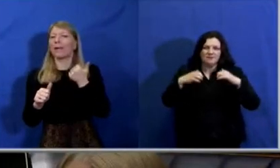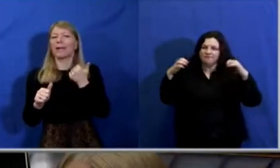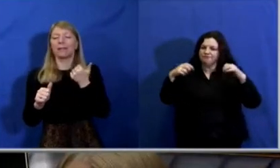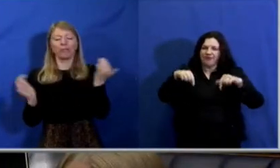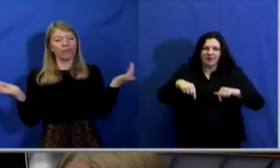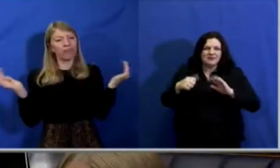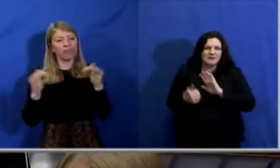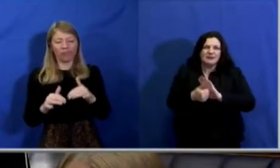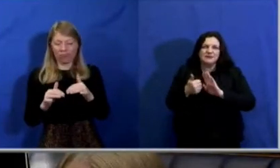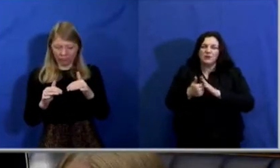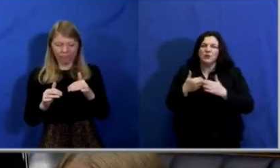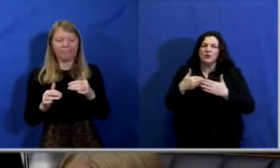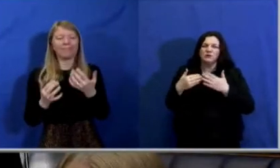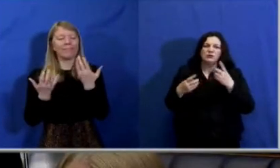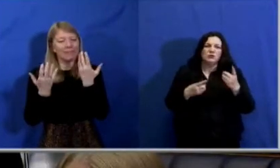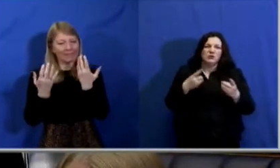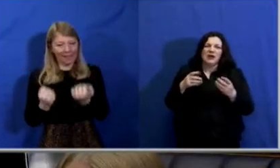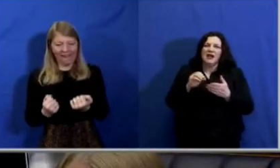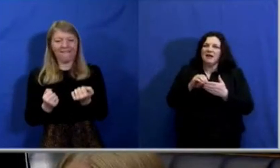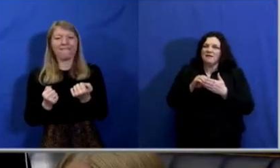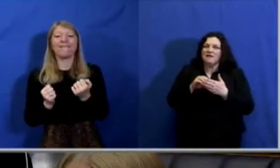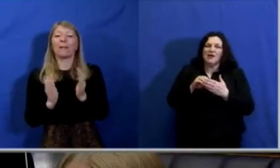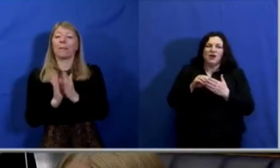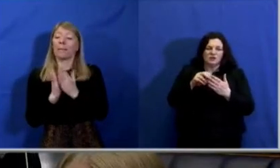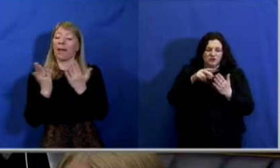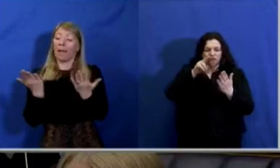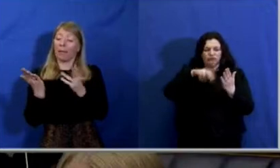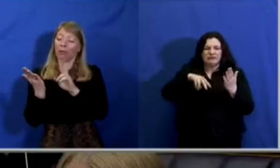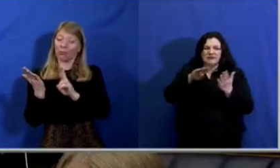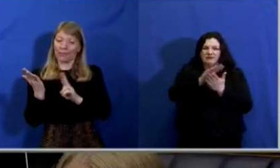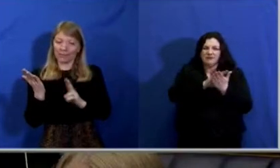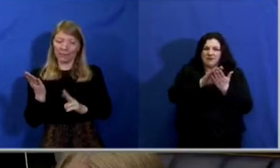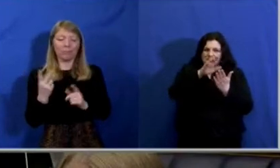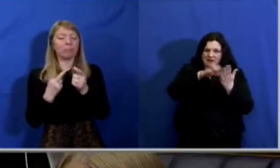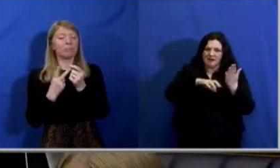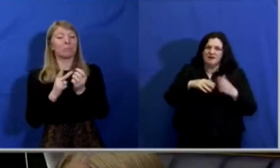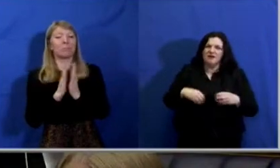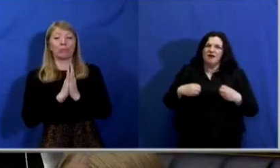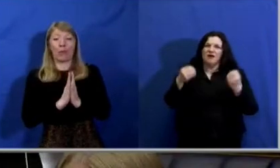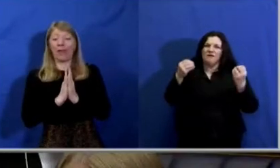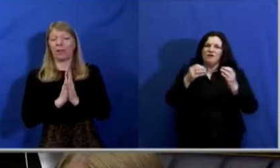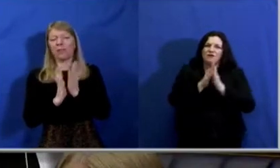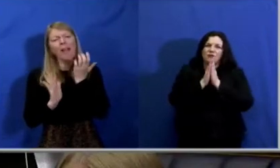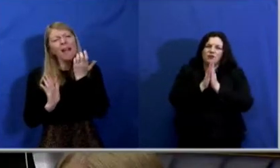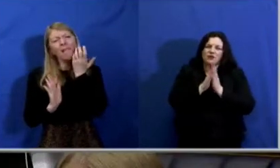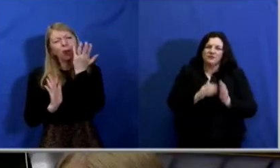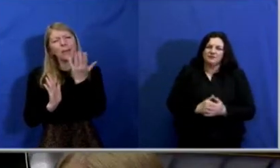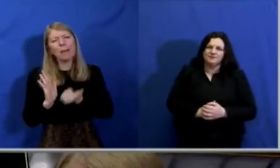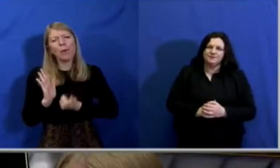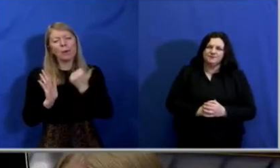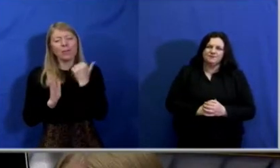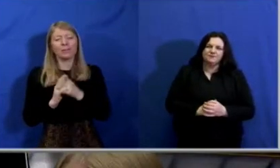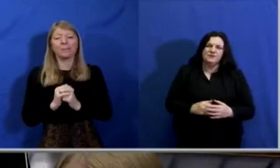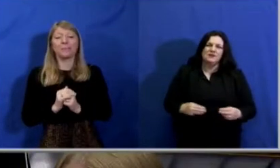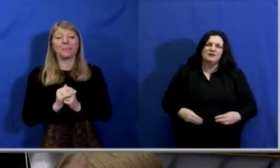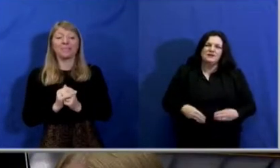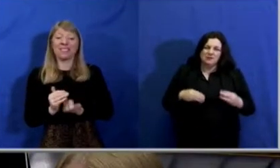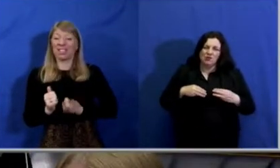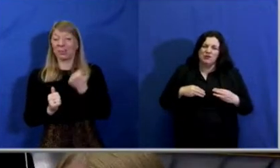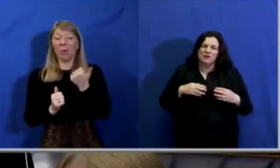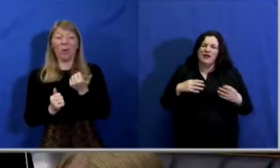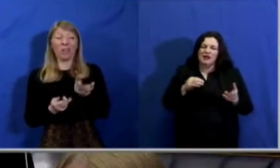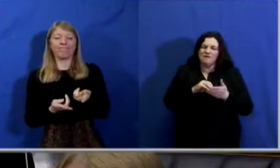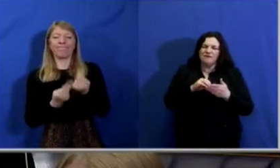we have the reading of Scripture and the offering of prayer. This morning, I was given the privilege